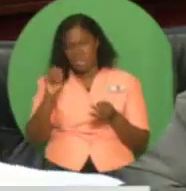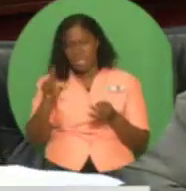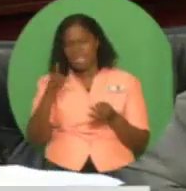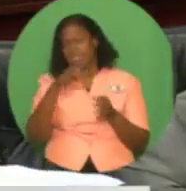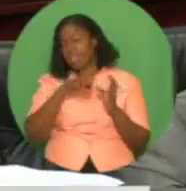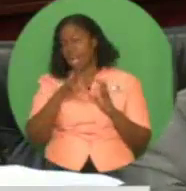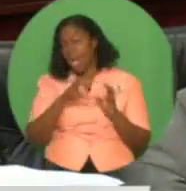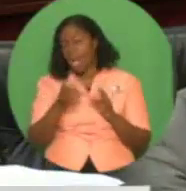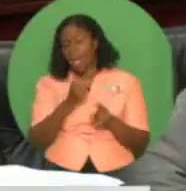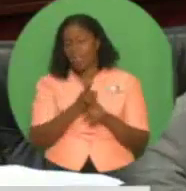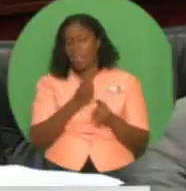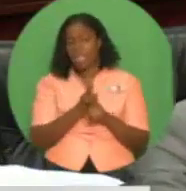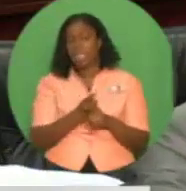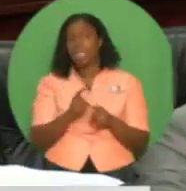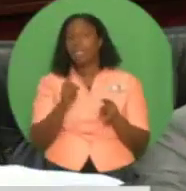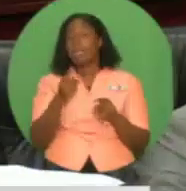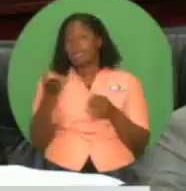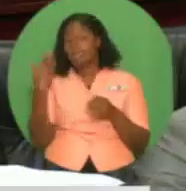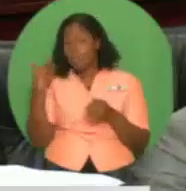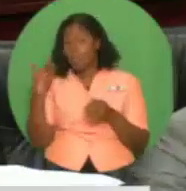.01.